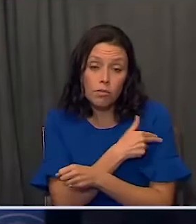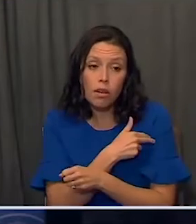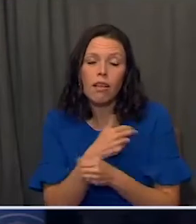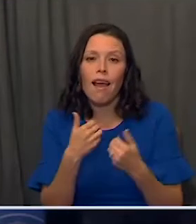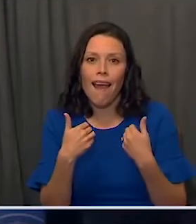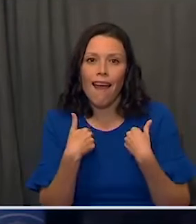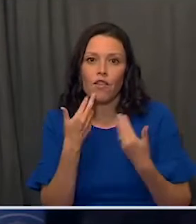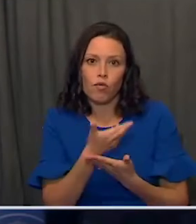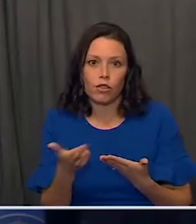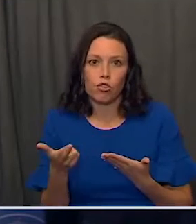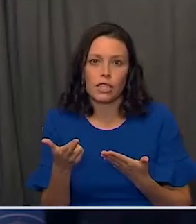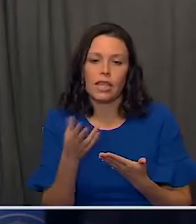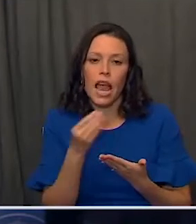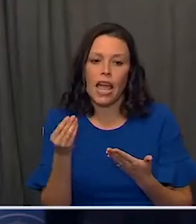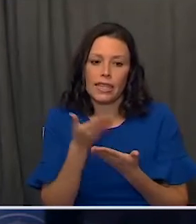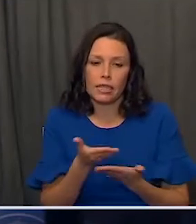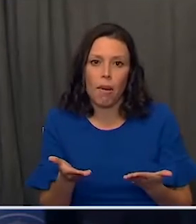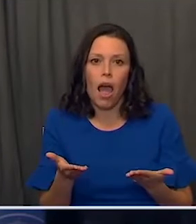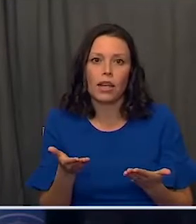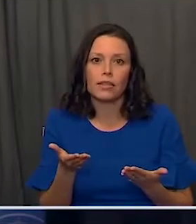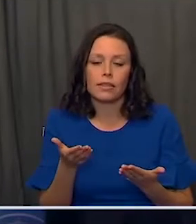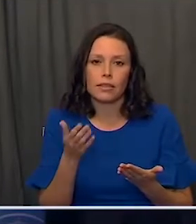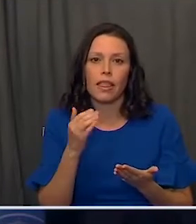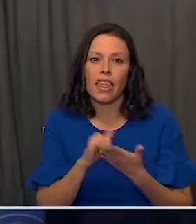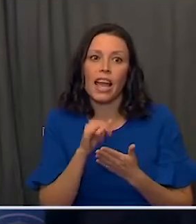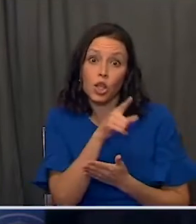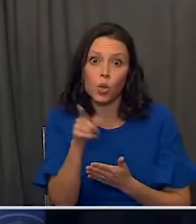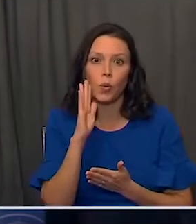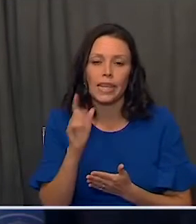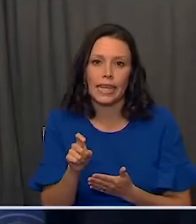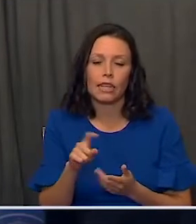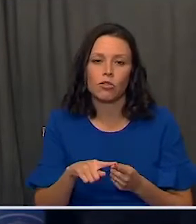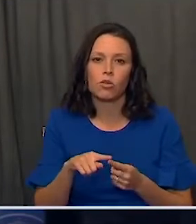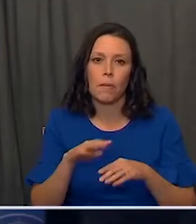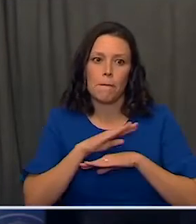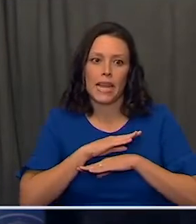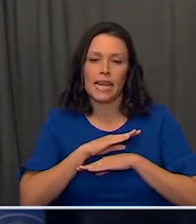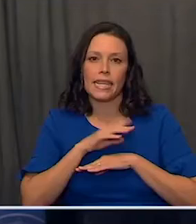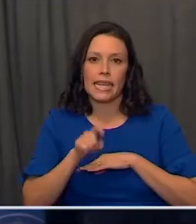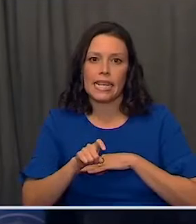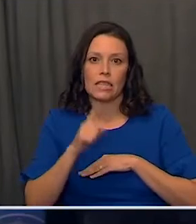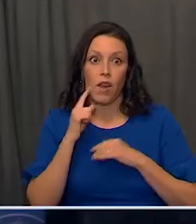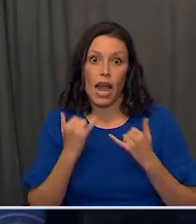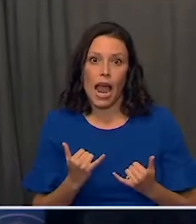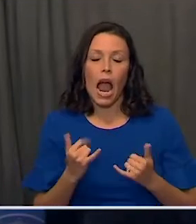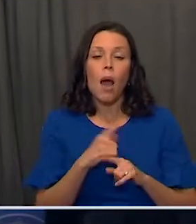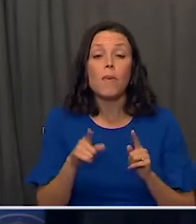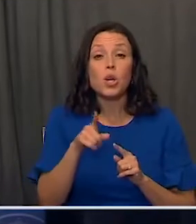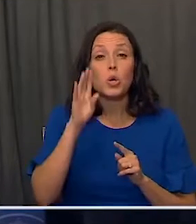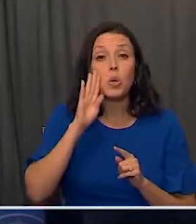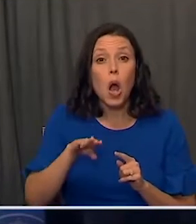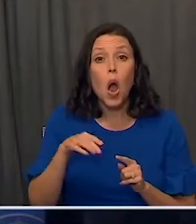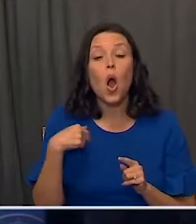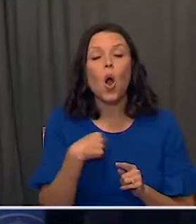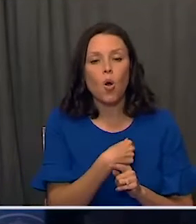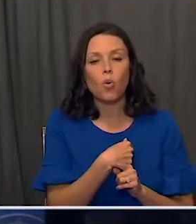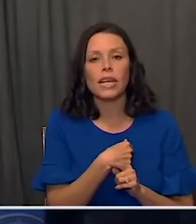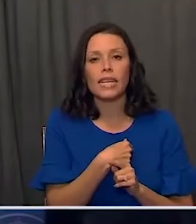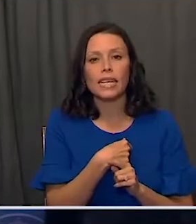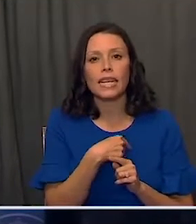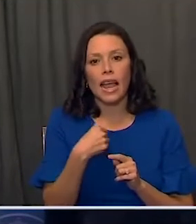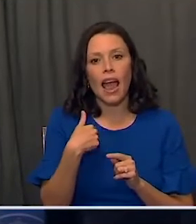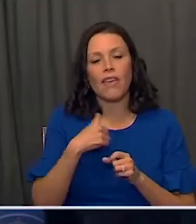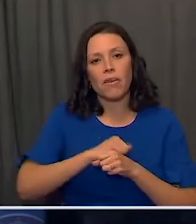has the resources and the supplies that you need to meet this moment. But I think we all know that we ultimately put this